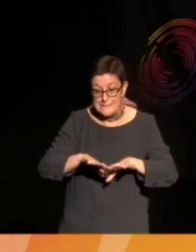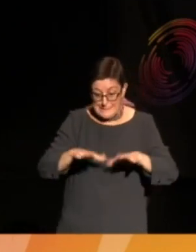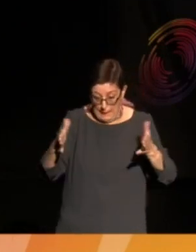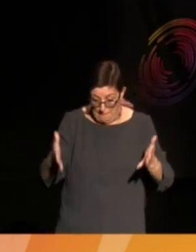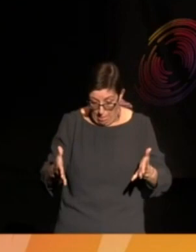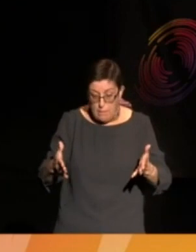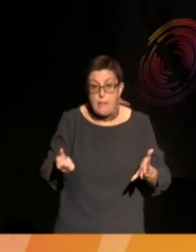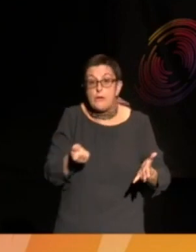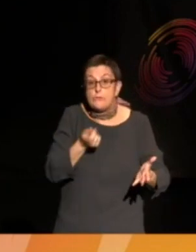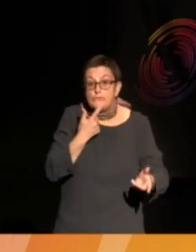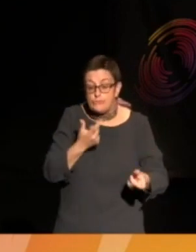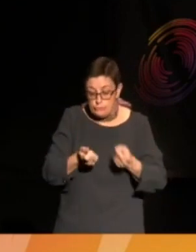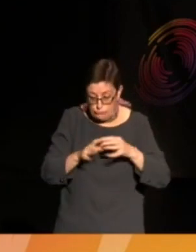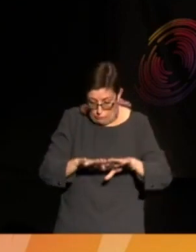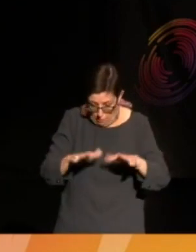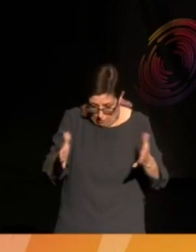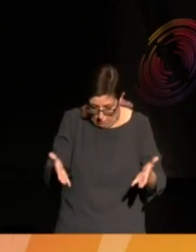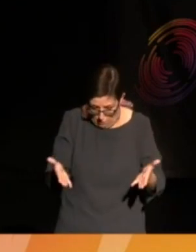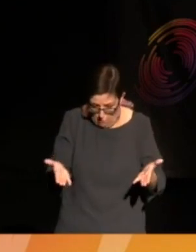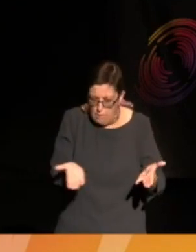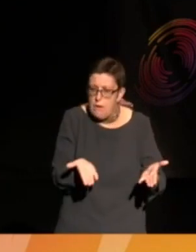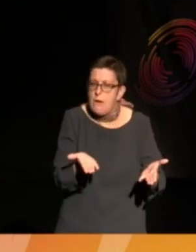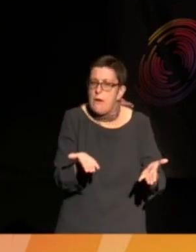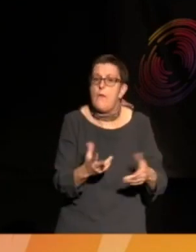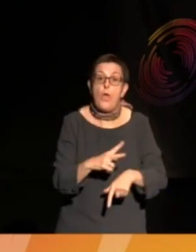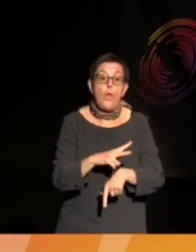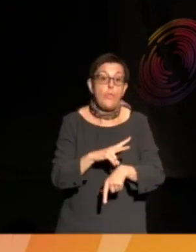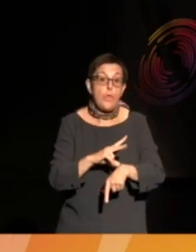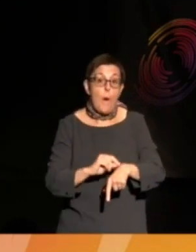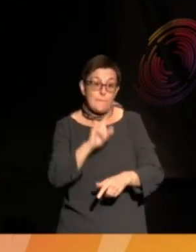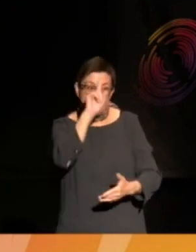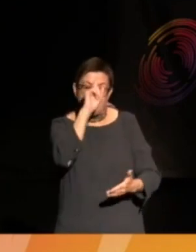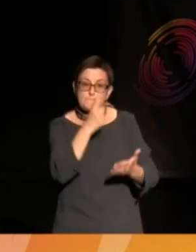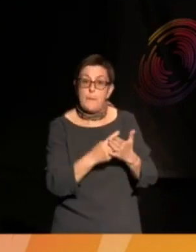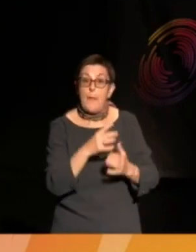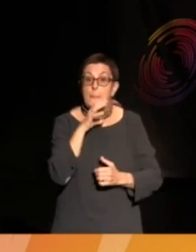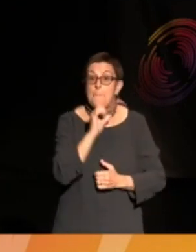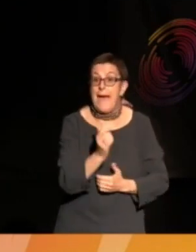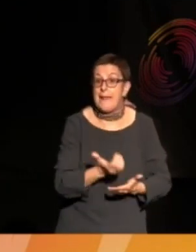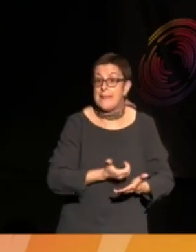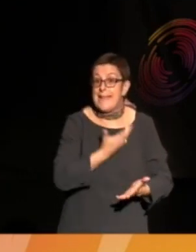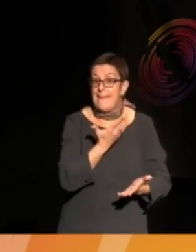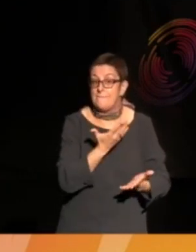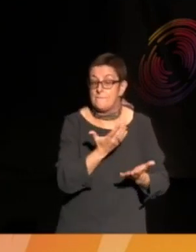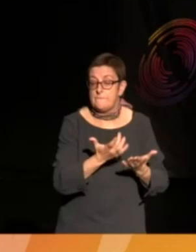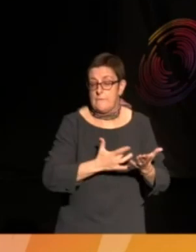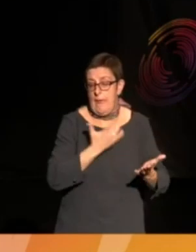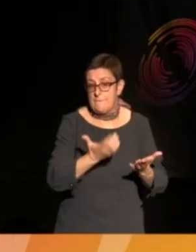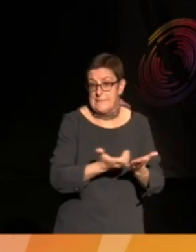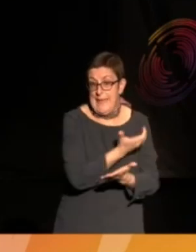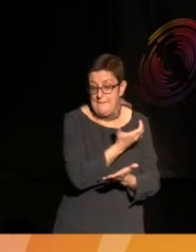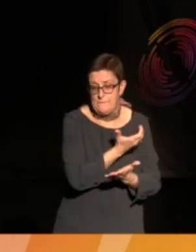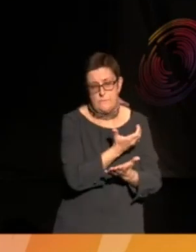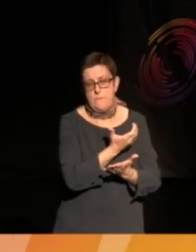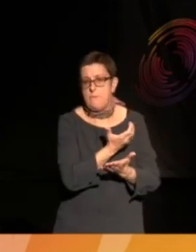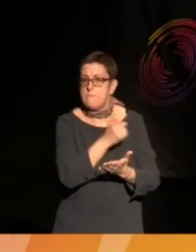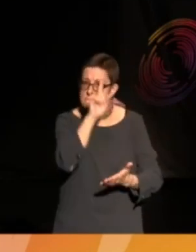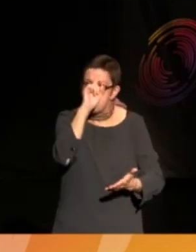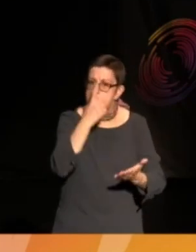The papers don't say that the officer charges the man whose life he saved. A court date is set.